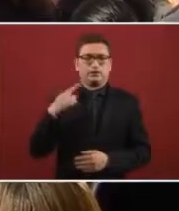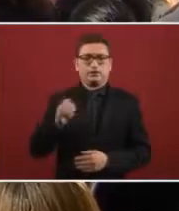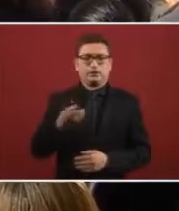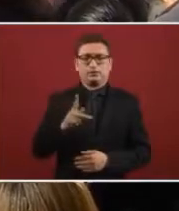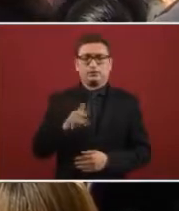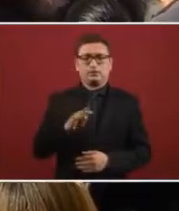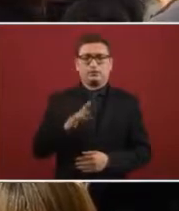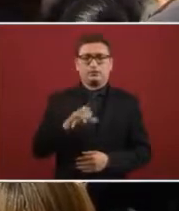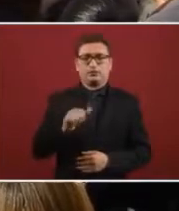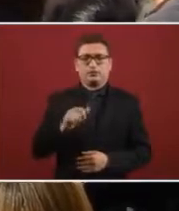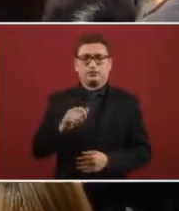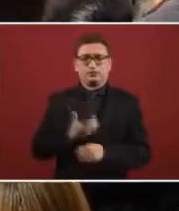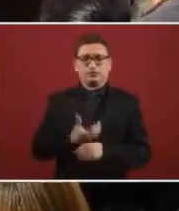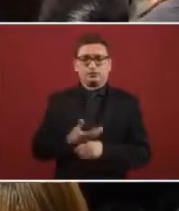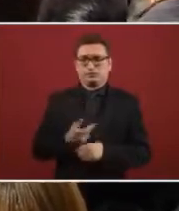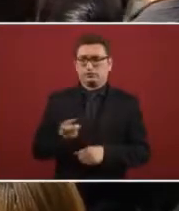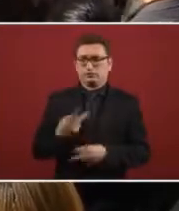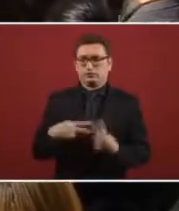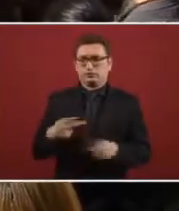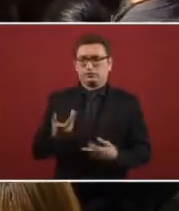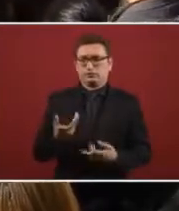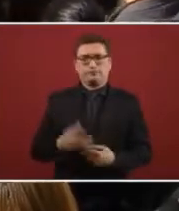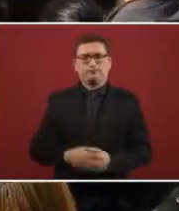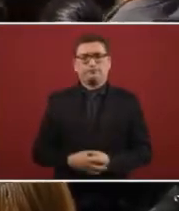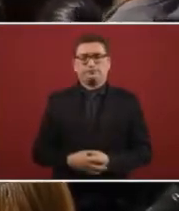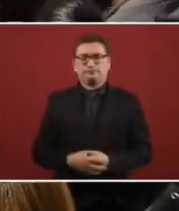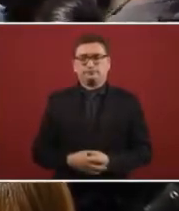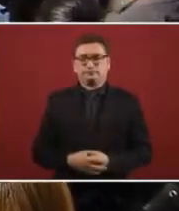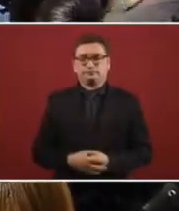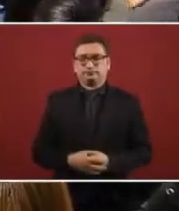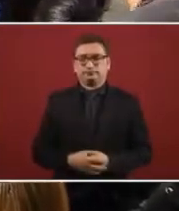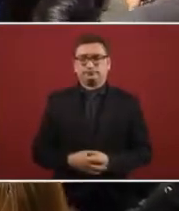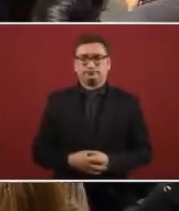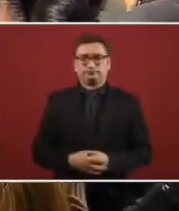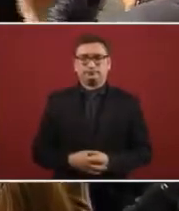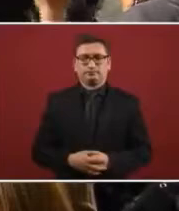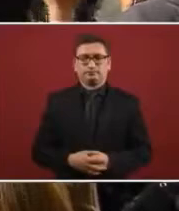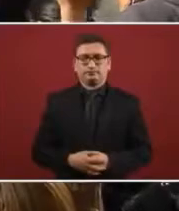From Radio Publica, United States. No, she did not come.